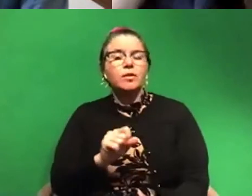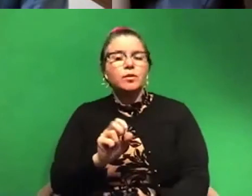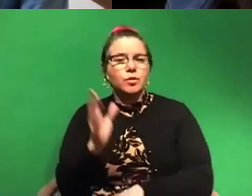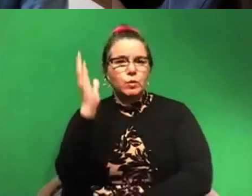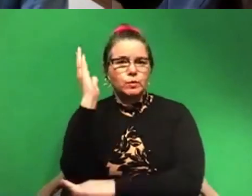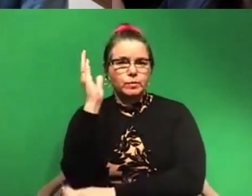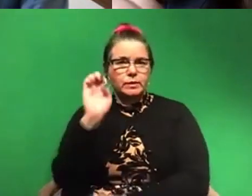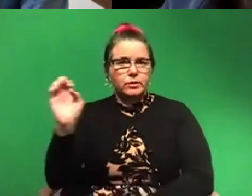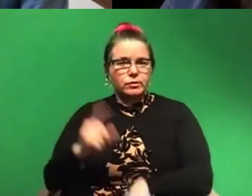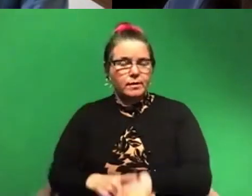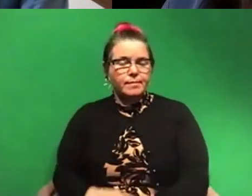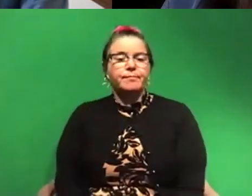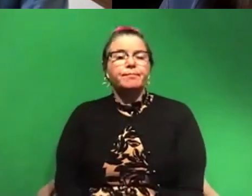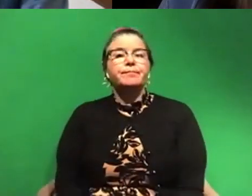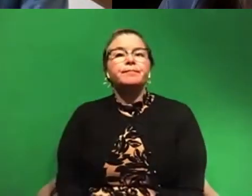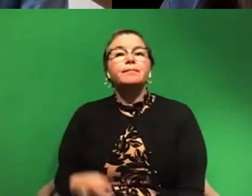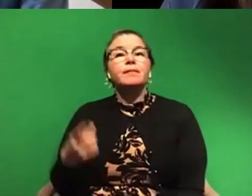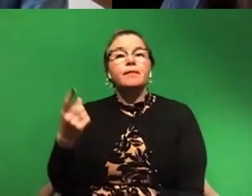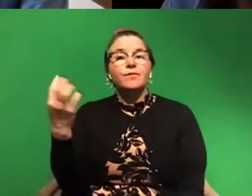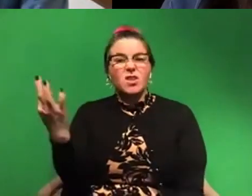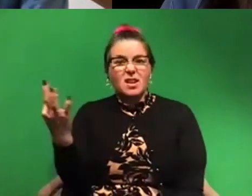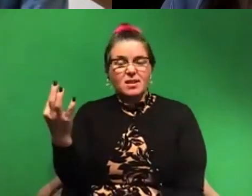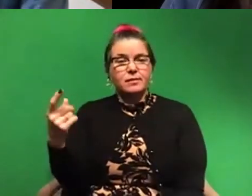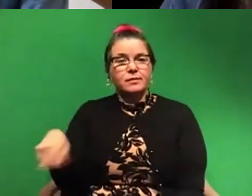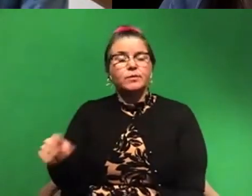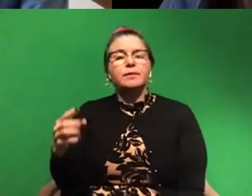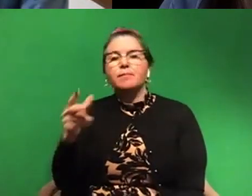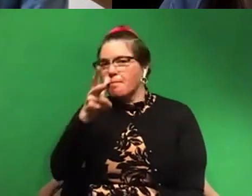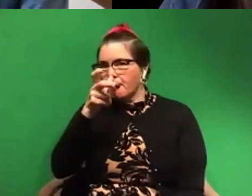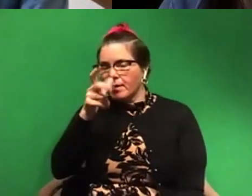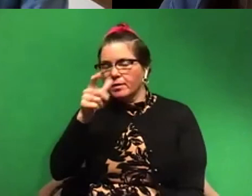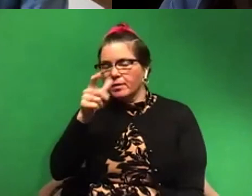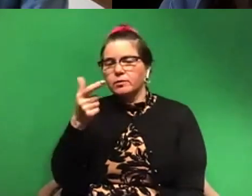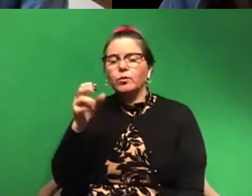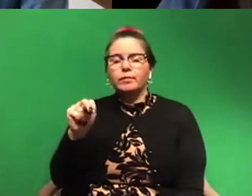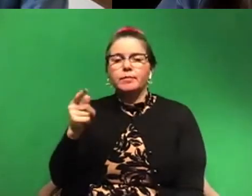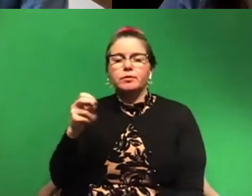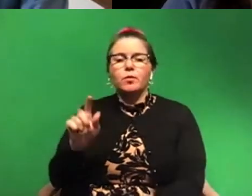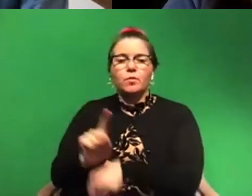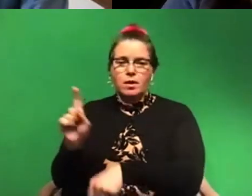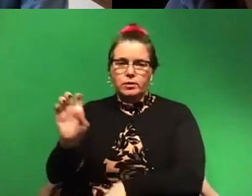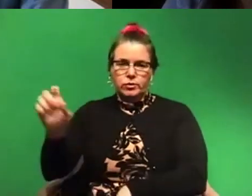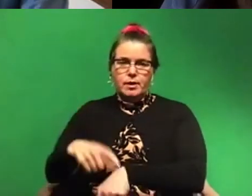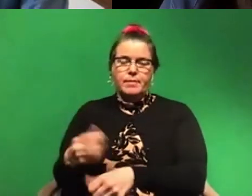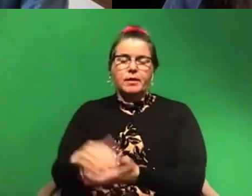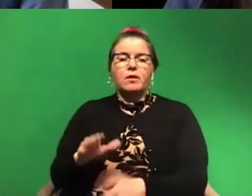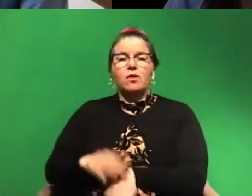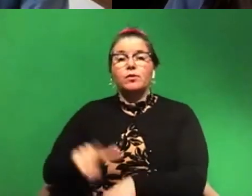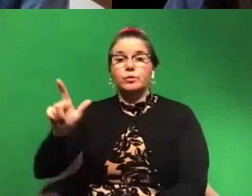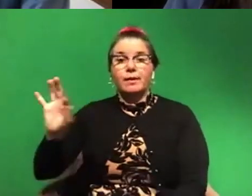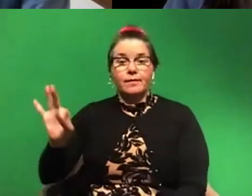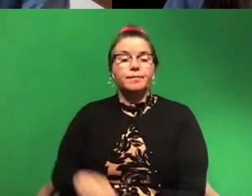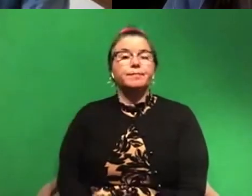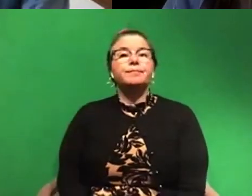And then next Friday, we've got bugs with Glenn Pearson at 1 PM Eastern on the 29th. Um, you can always support our